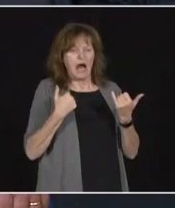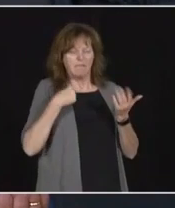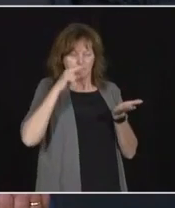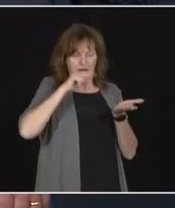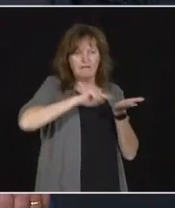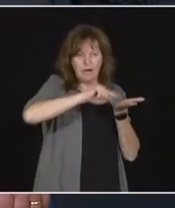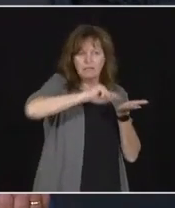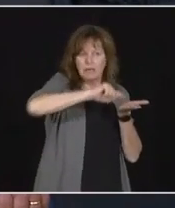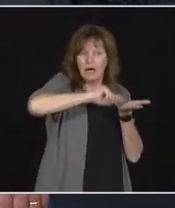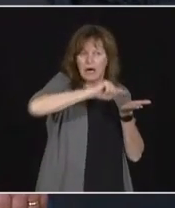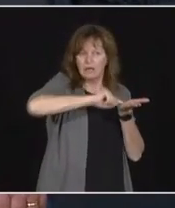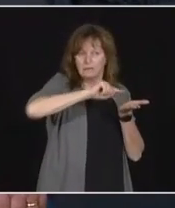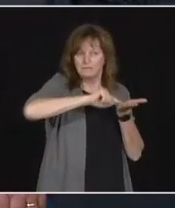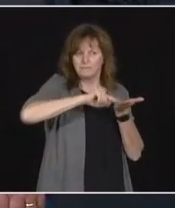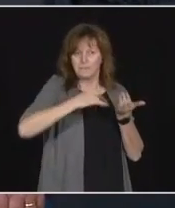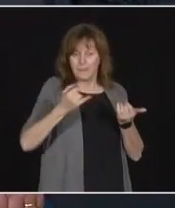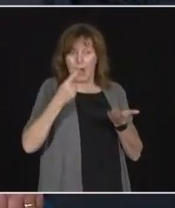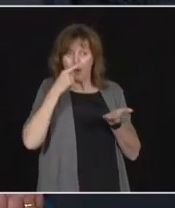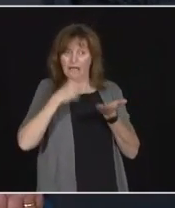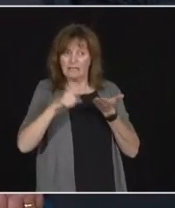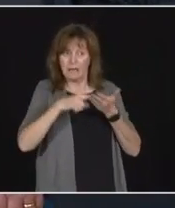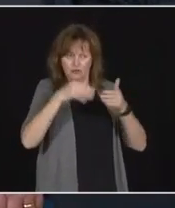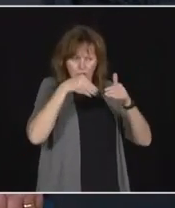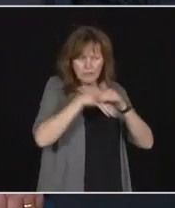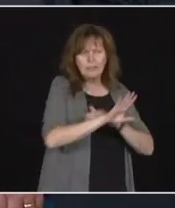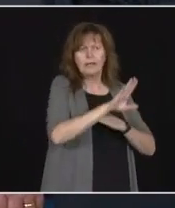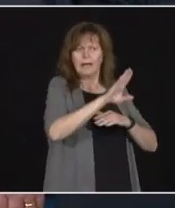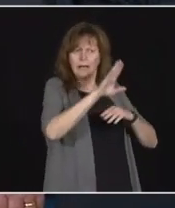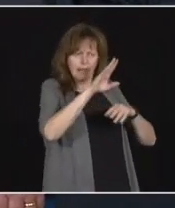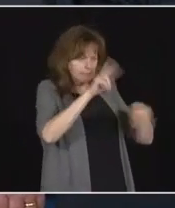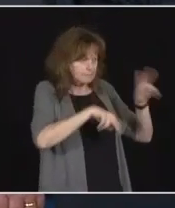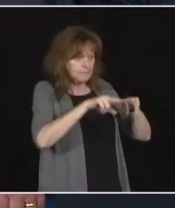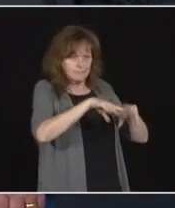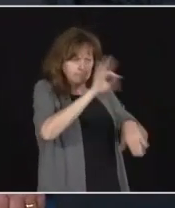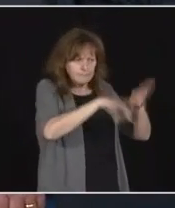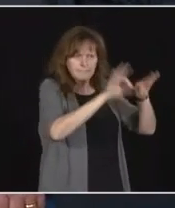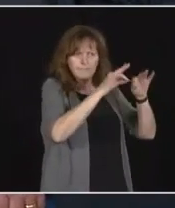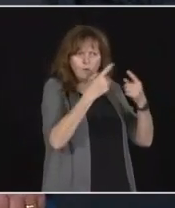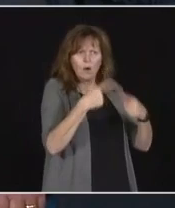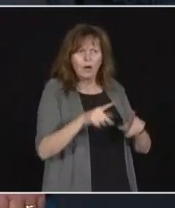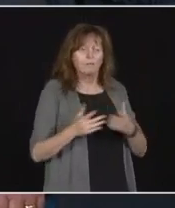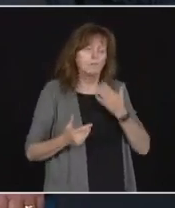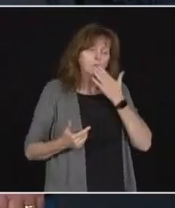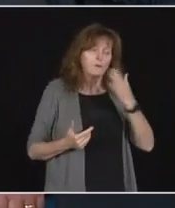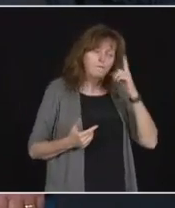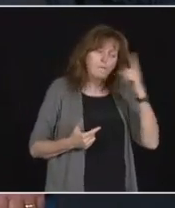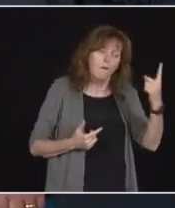now to understand the circumstances better. So I appreciate your question. Thank you.